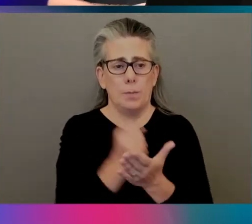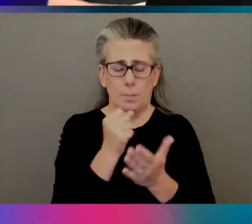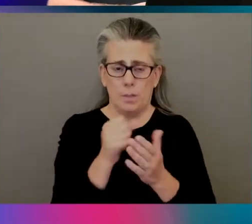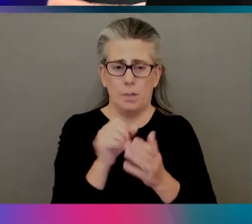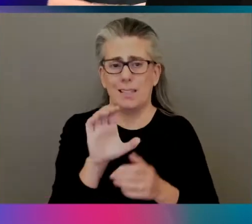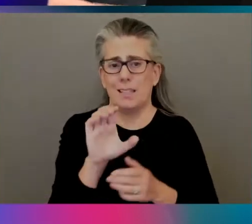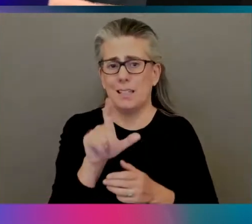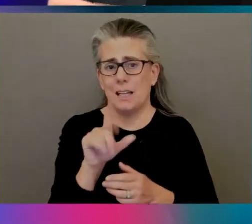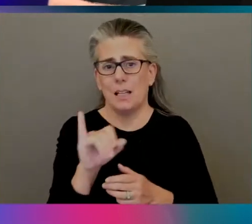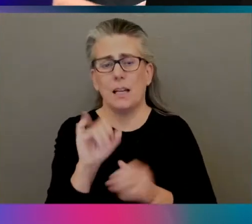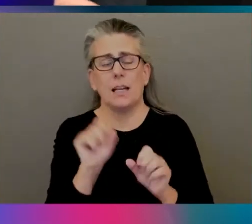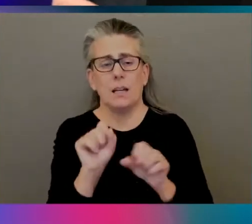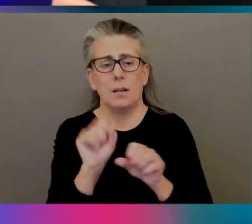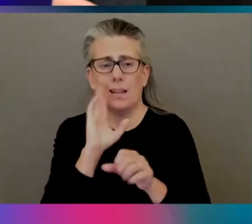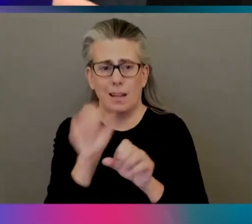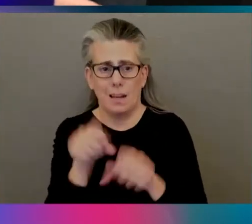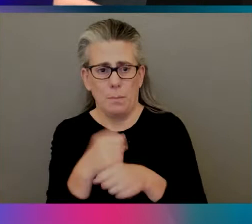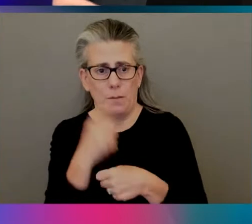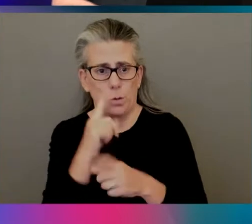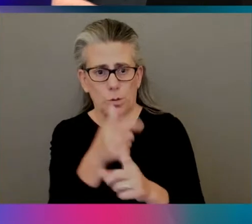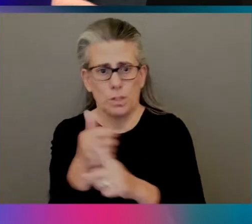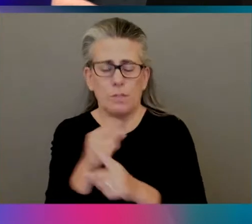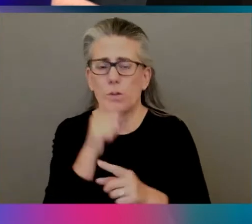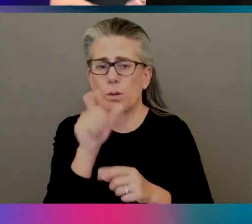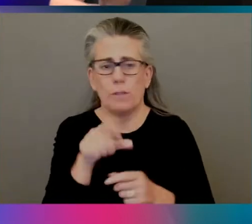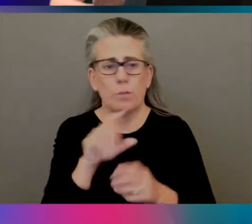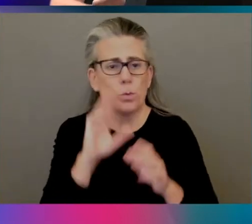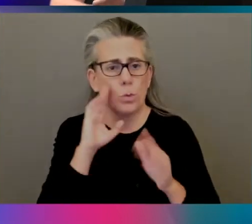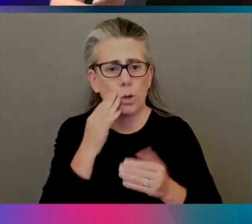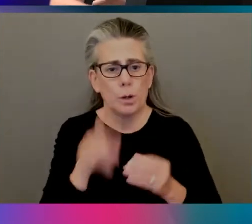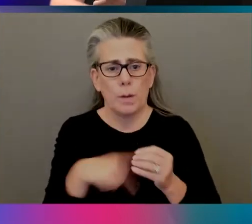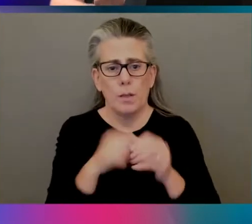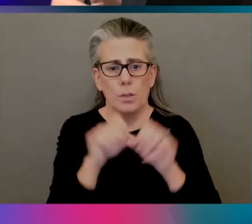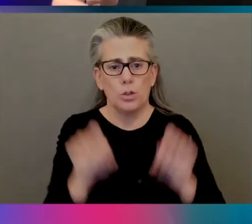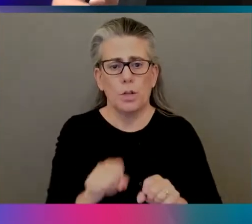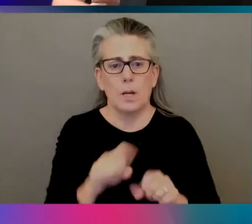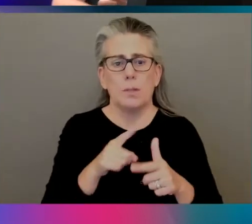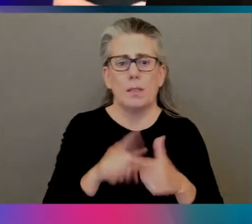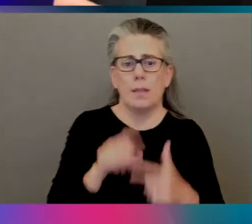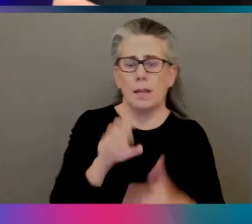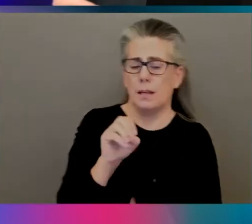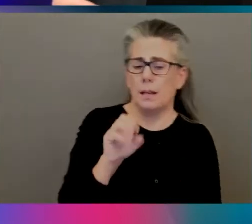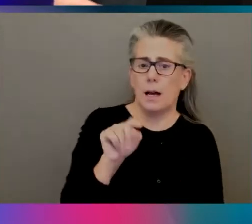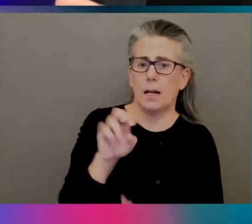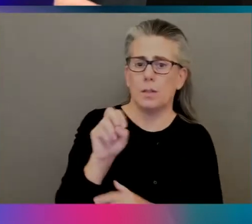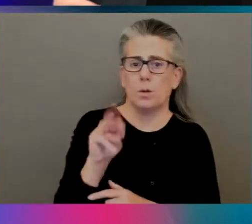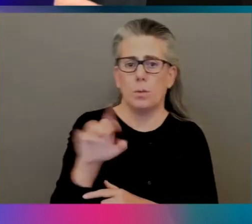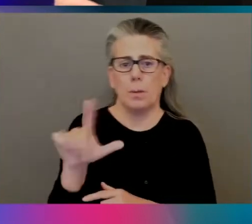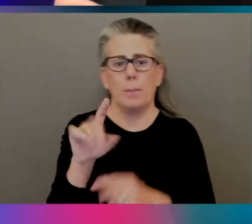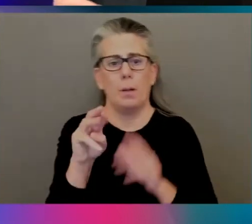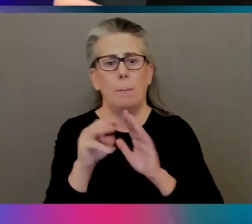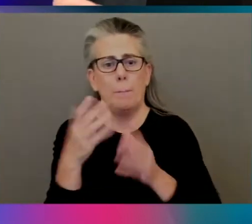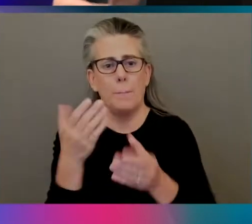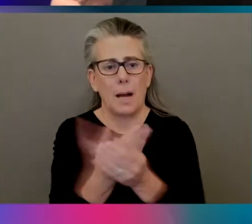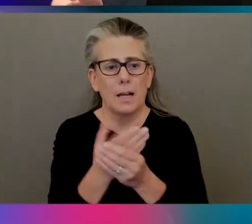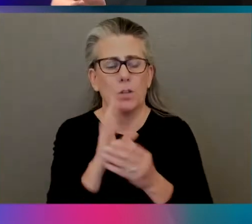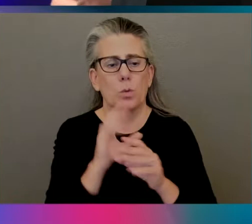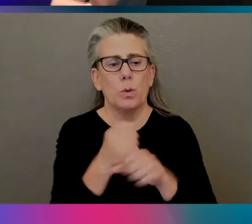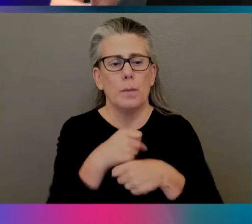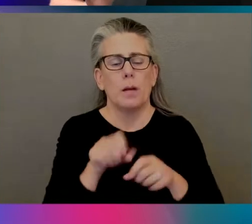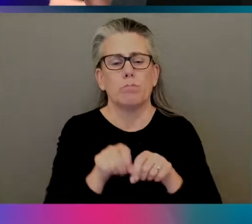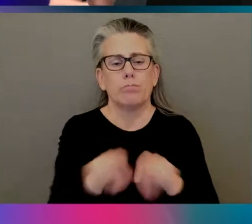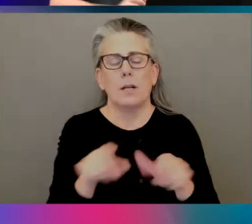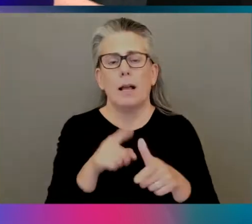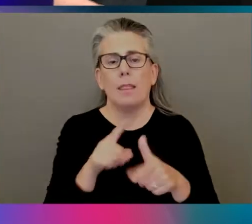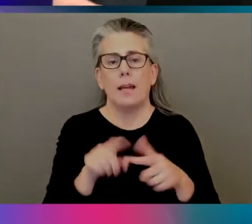if you like. You don't have to worry too hard about these shapes, and then OctoML package is going to create the Docker image, and then OctoML deploy, I